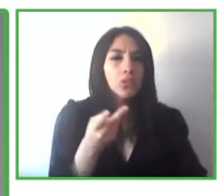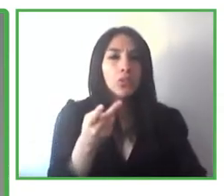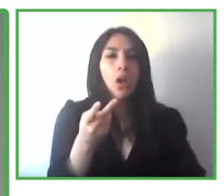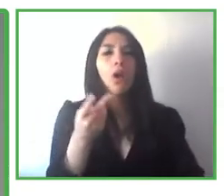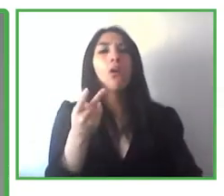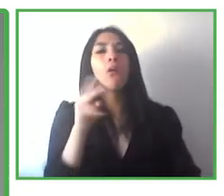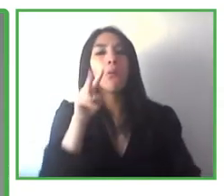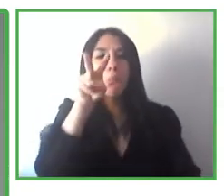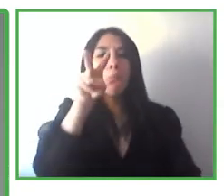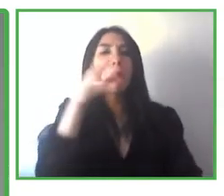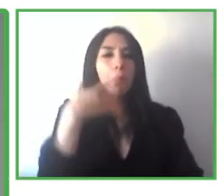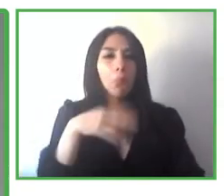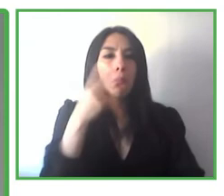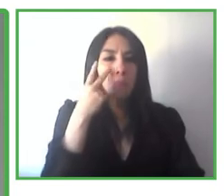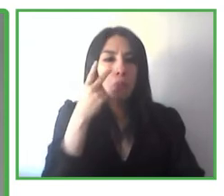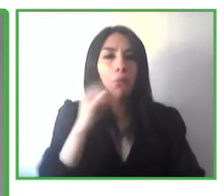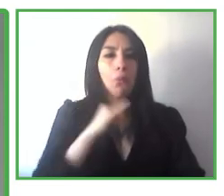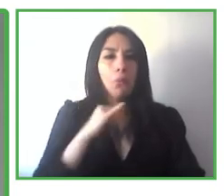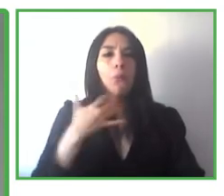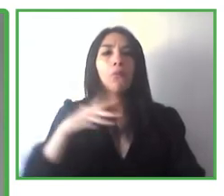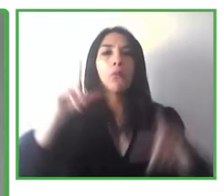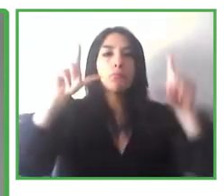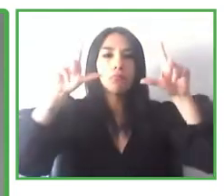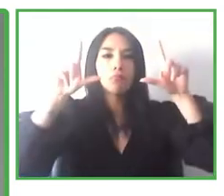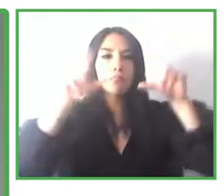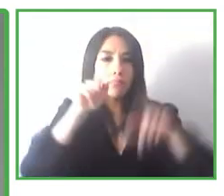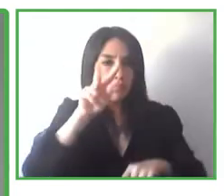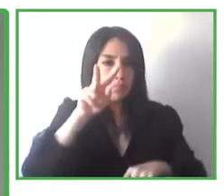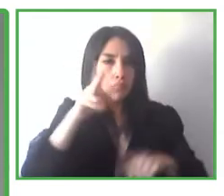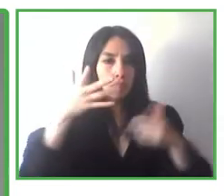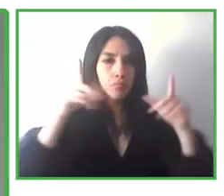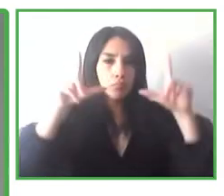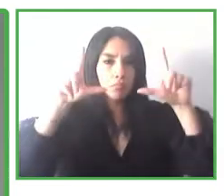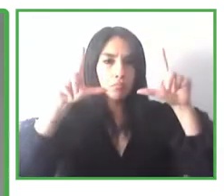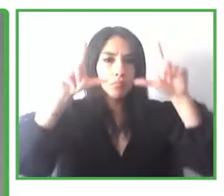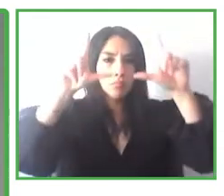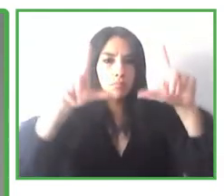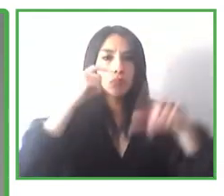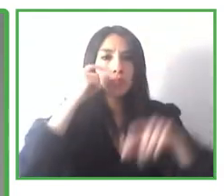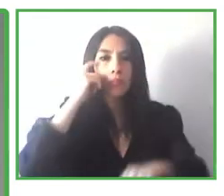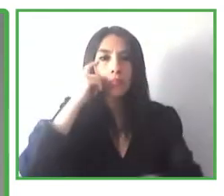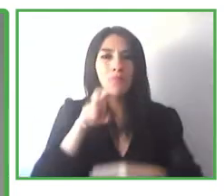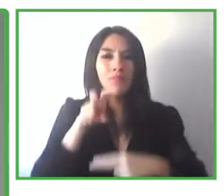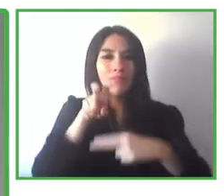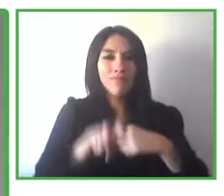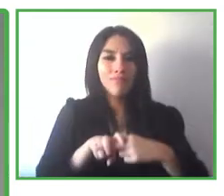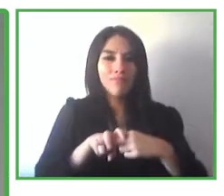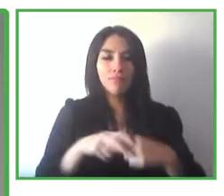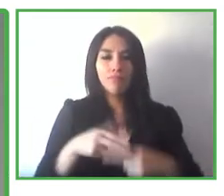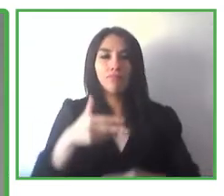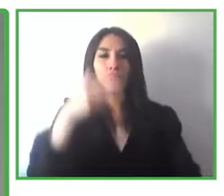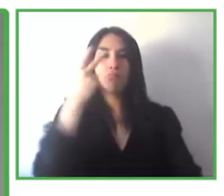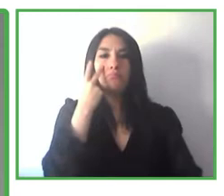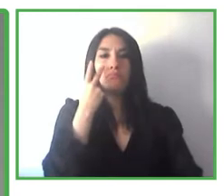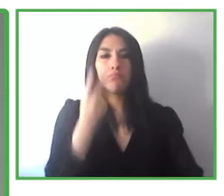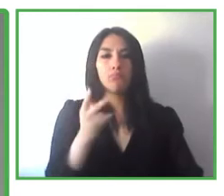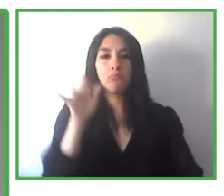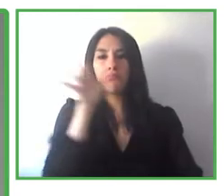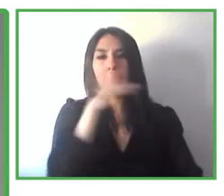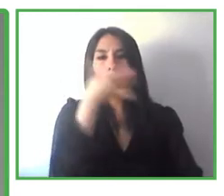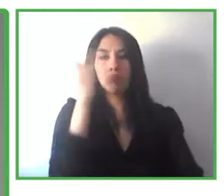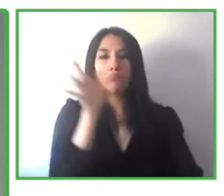the screens, the touch screens that we have before ourselves, and all the possibilities of entertainment